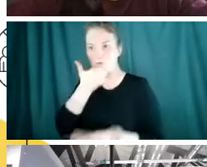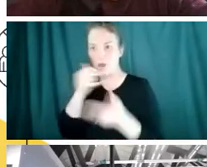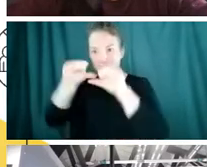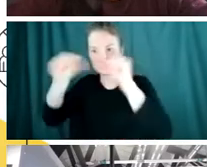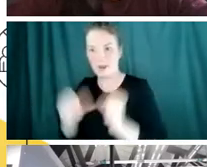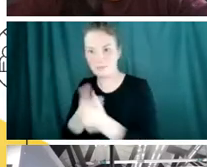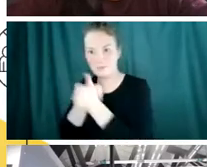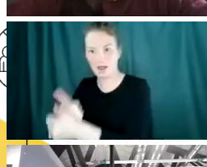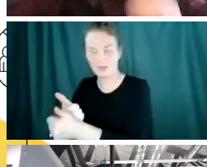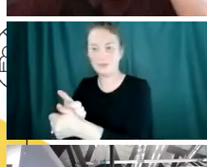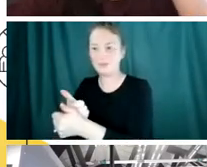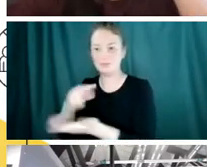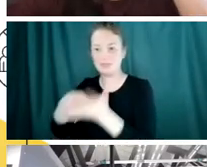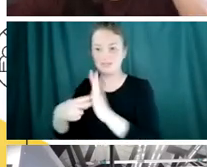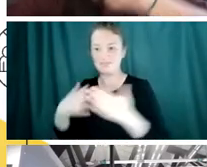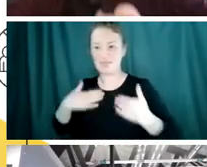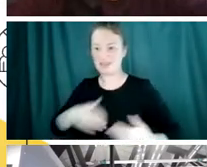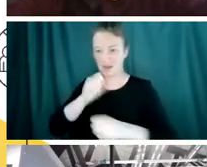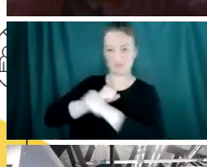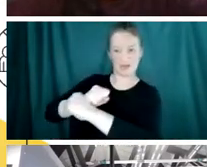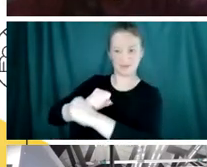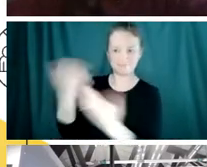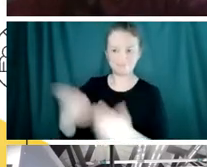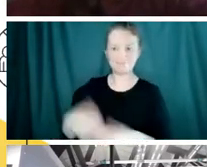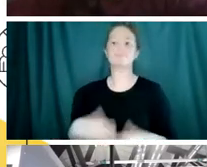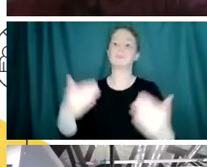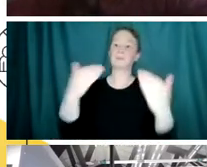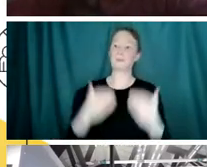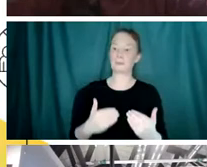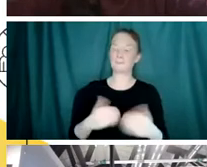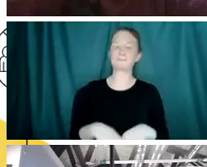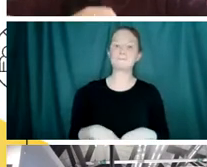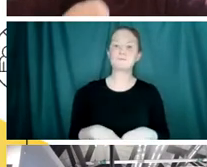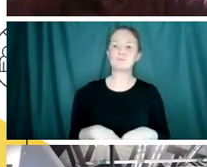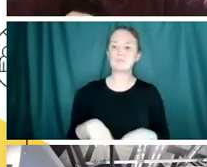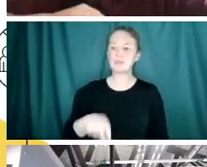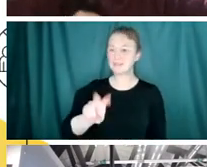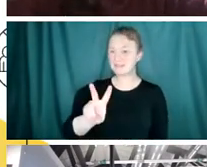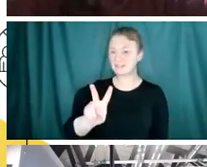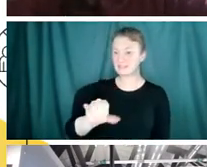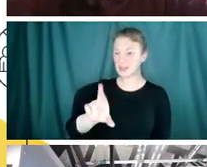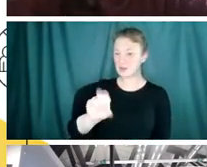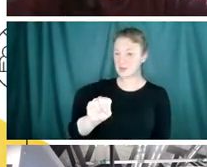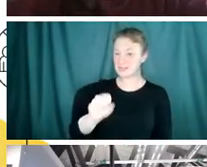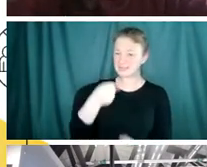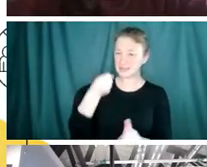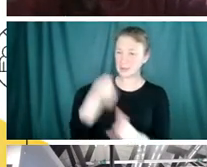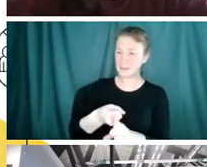Great. All right. We've got a question from Clarendon Elementary. Do viruses affect our cellular DNA?